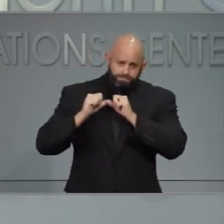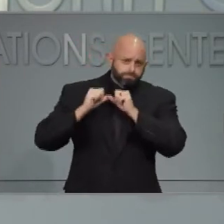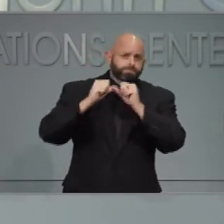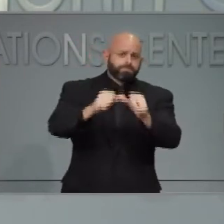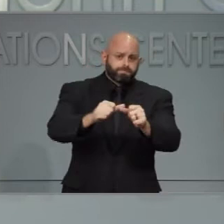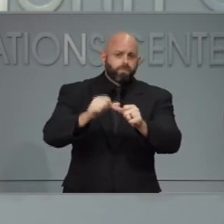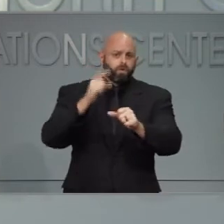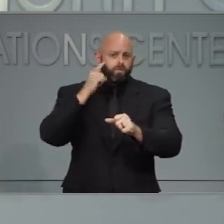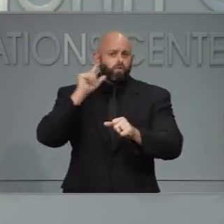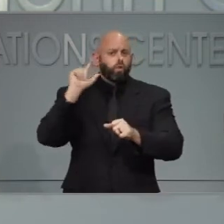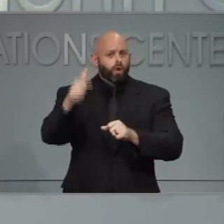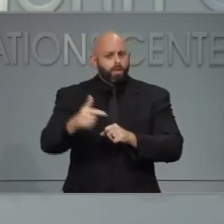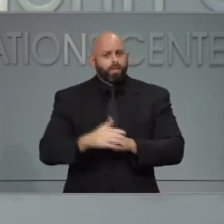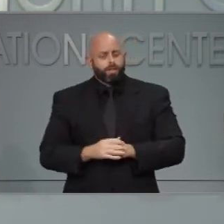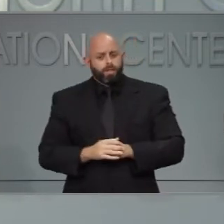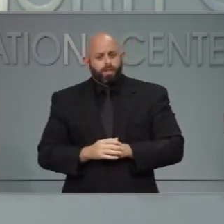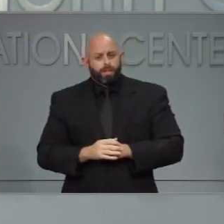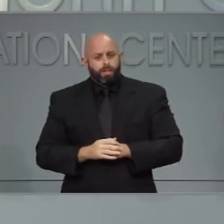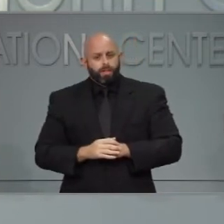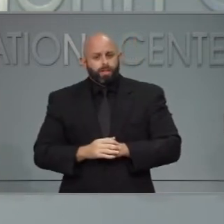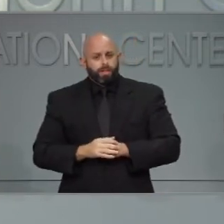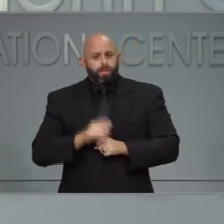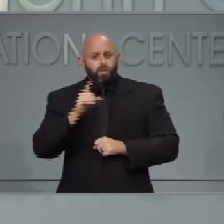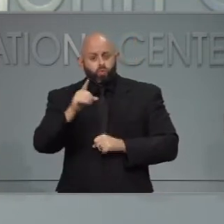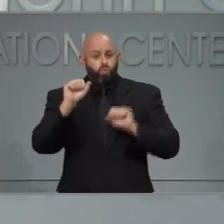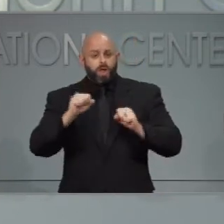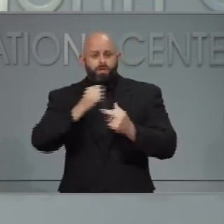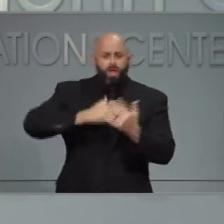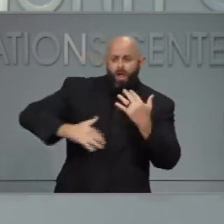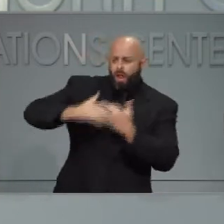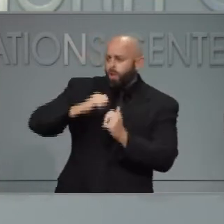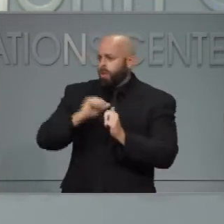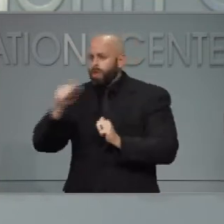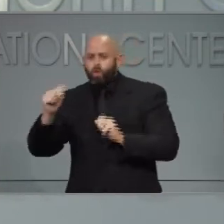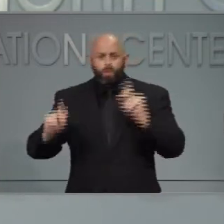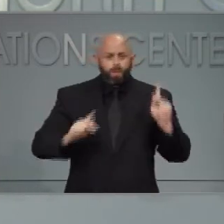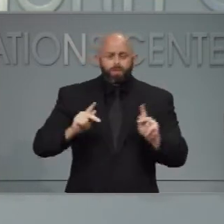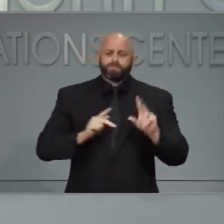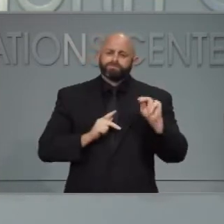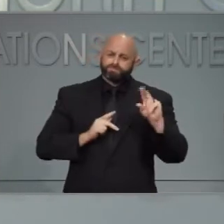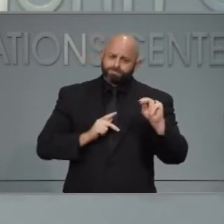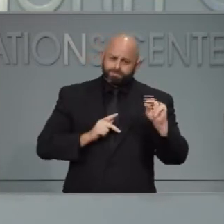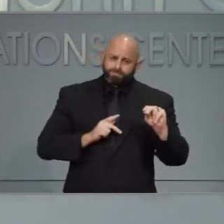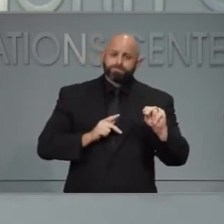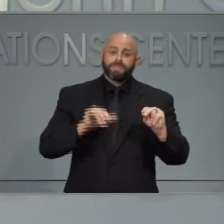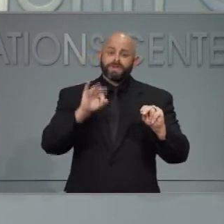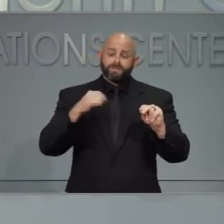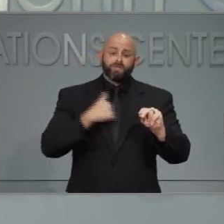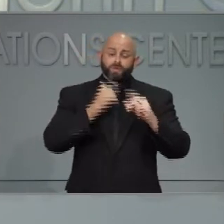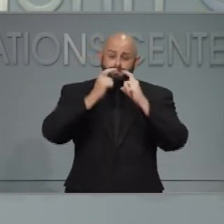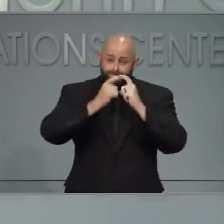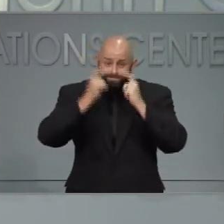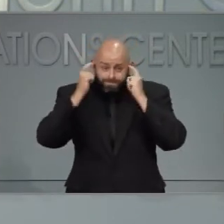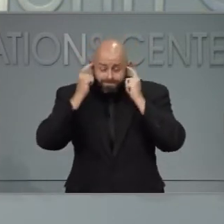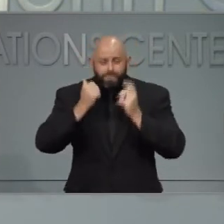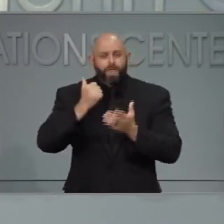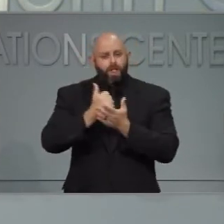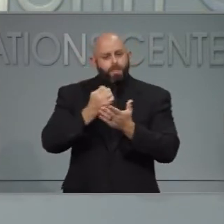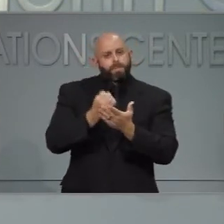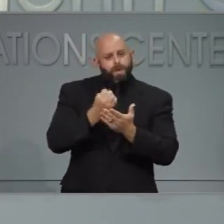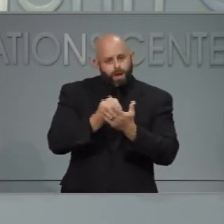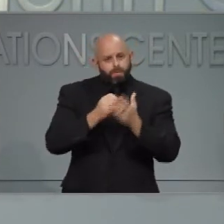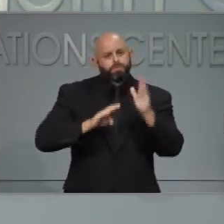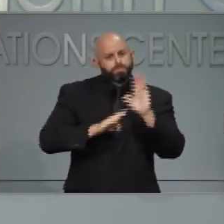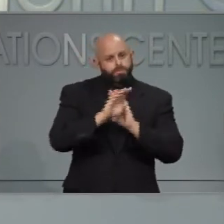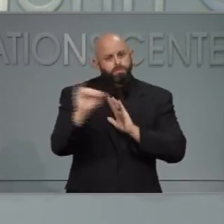Life may look a little different these days, but every time we wear a mask, we help our economy by slowing the spread.